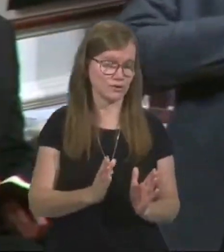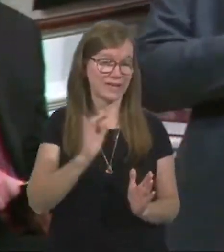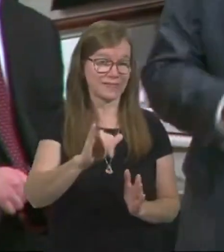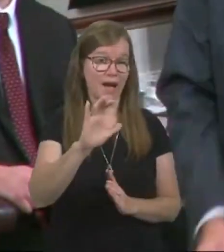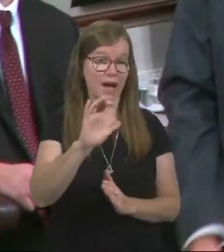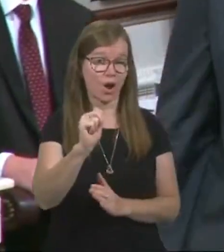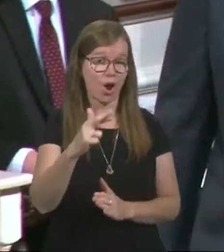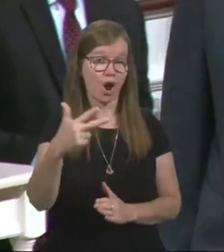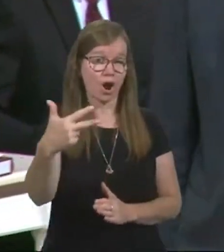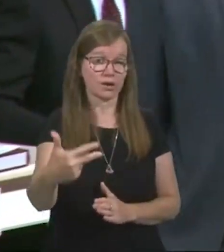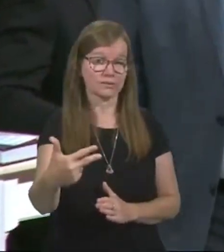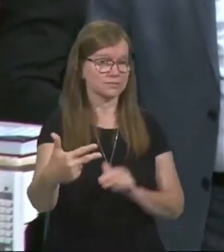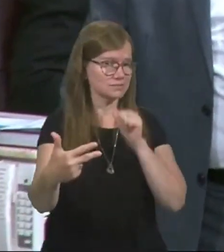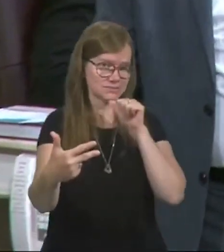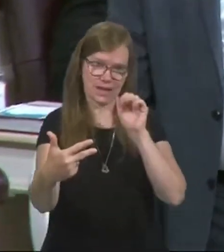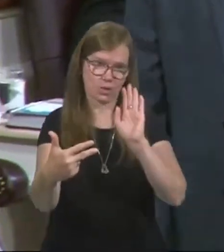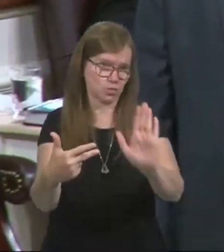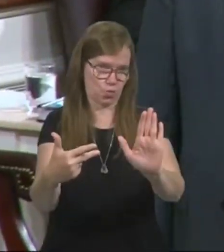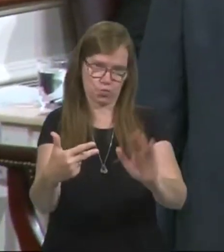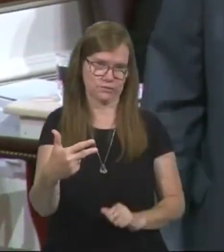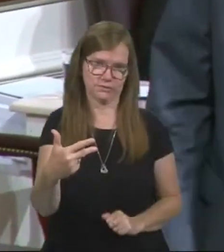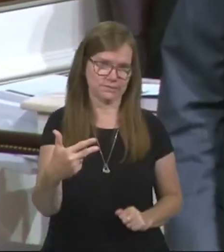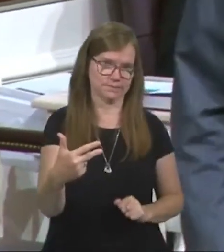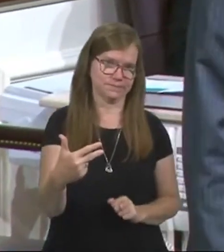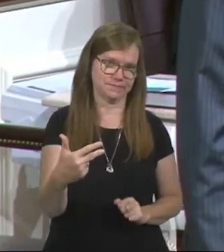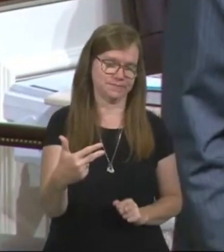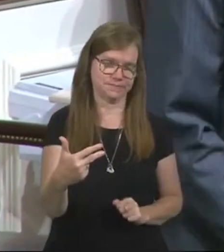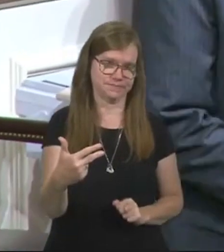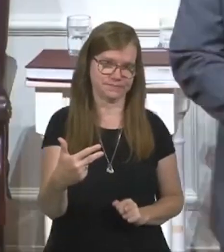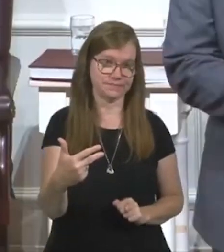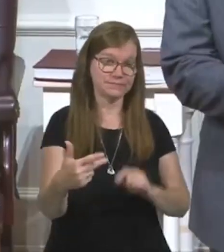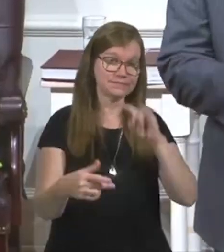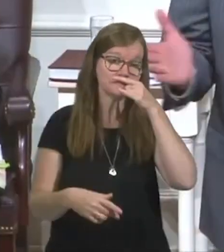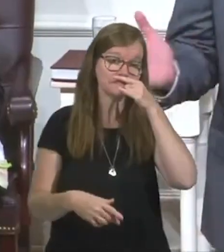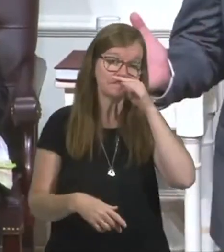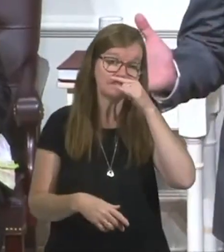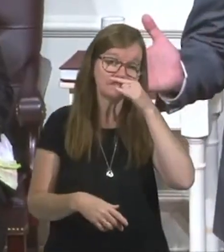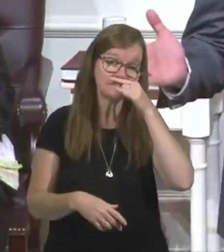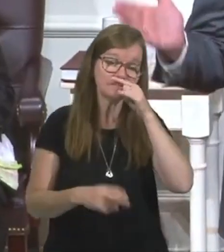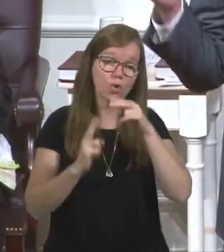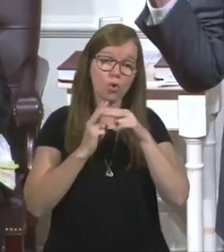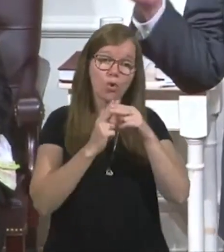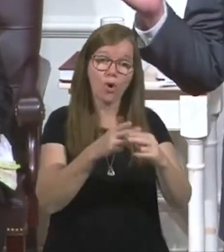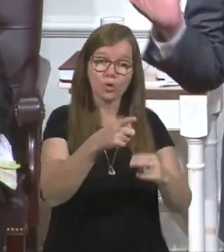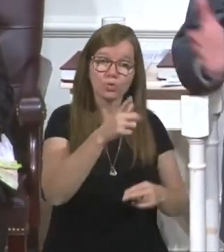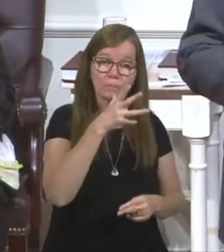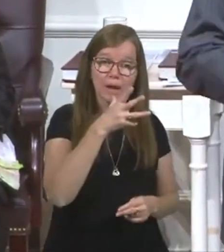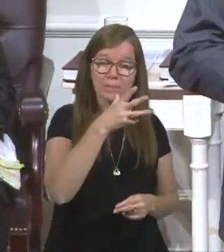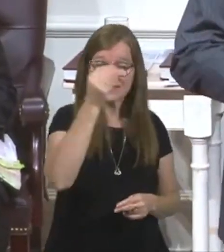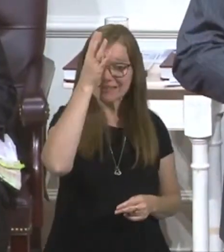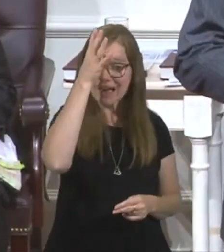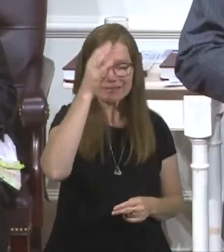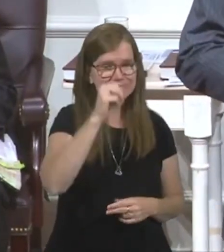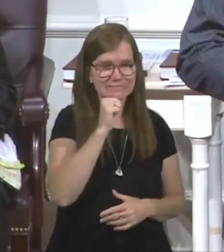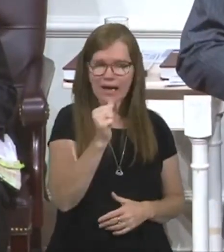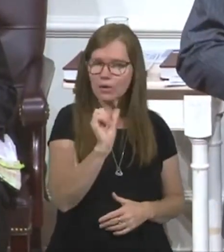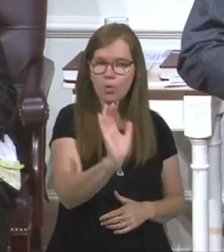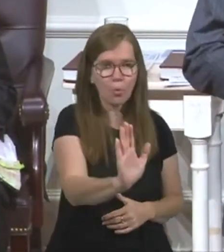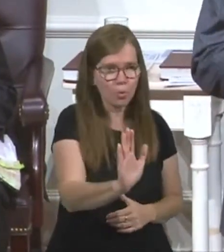car in the parking lot, it's not really your car. Those kids that call you mom and dad are not really yours.